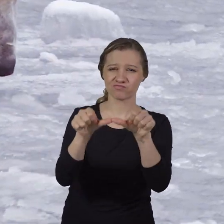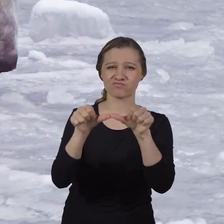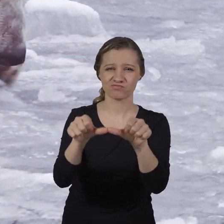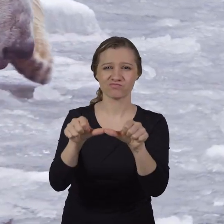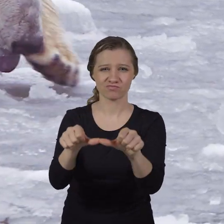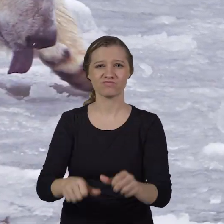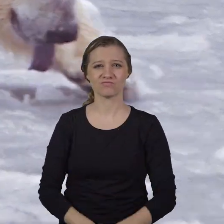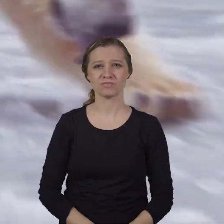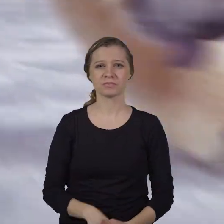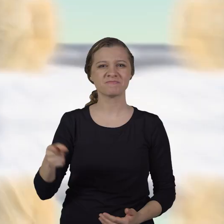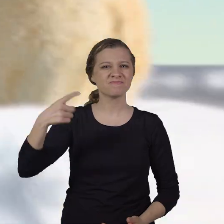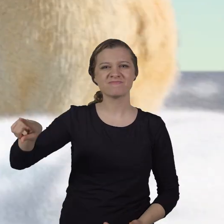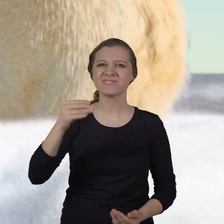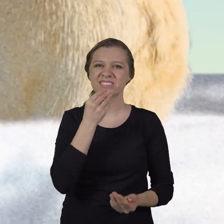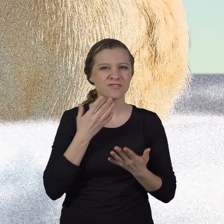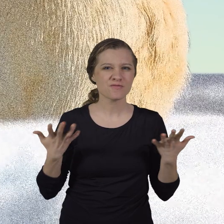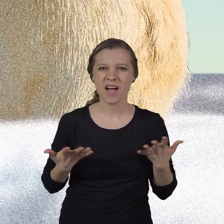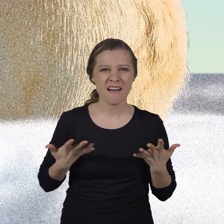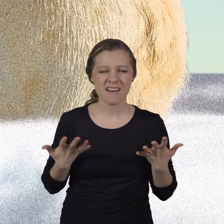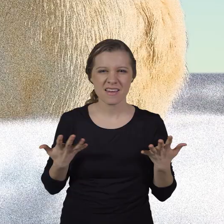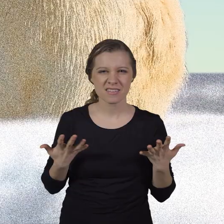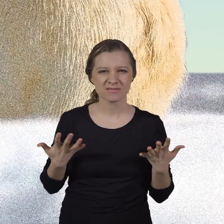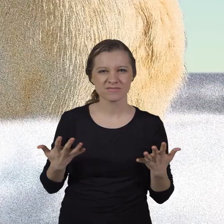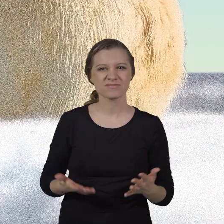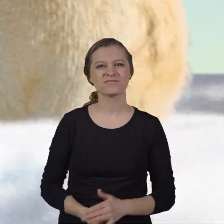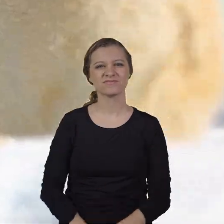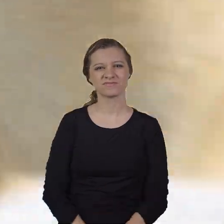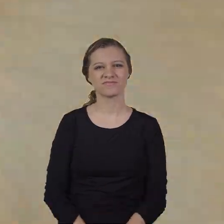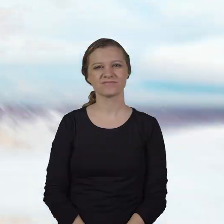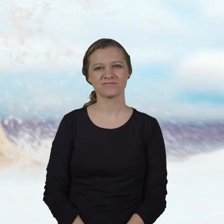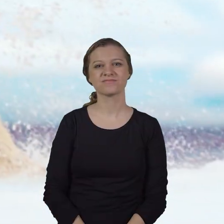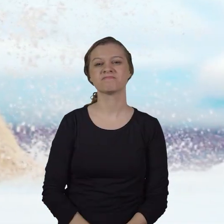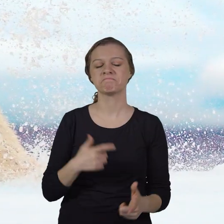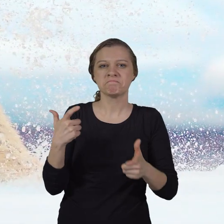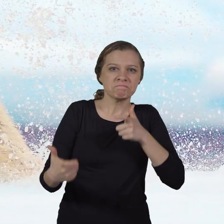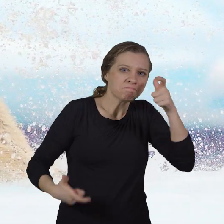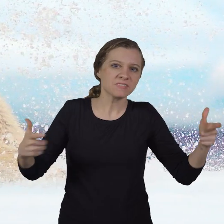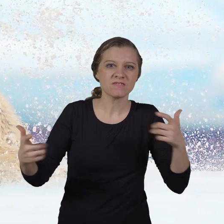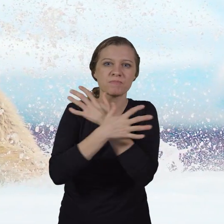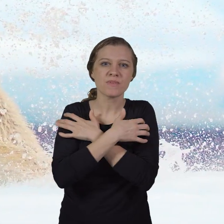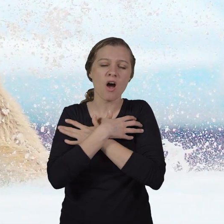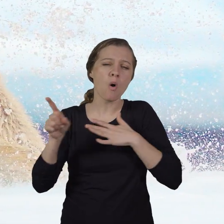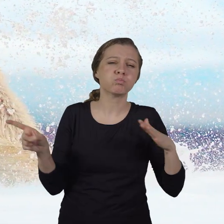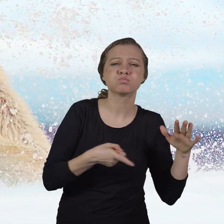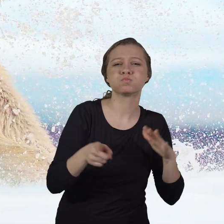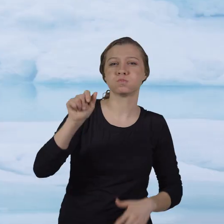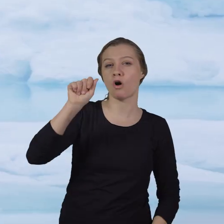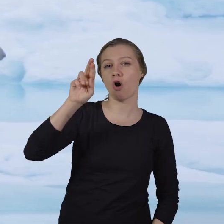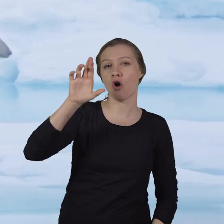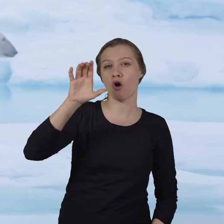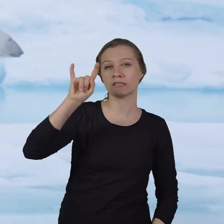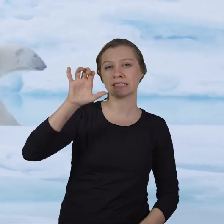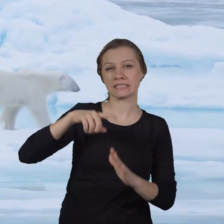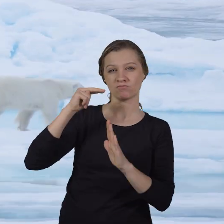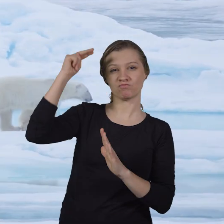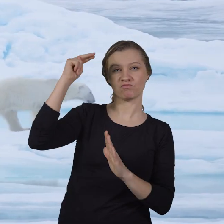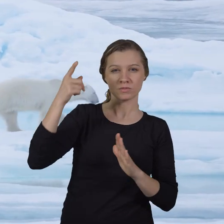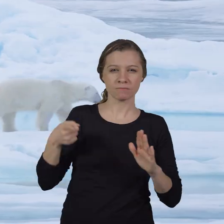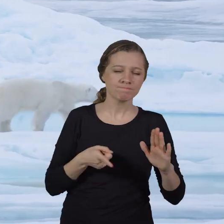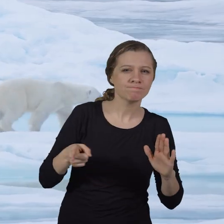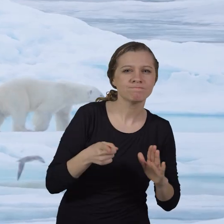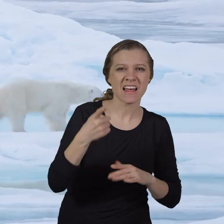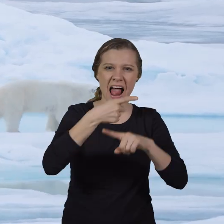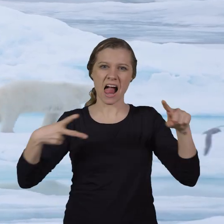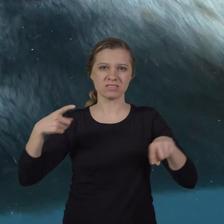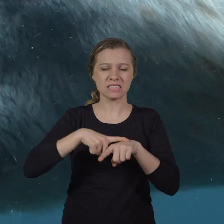strength and endurance. What do they eat? These massive bears roam around the Arctic,